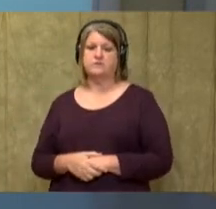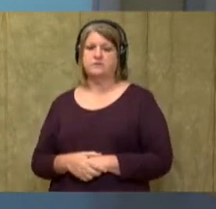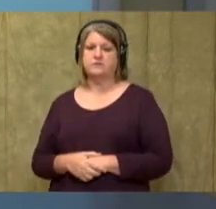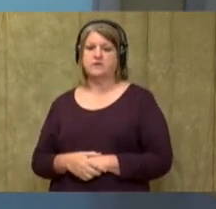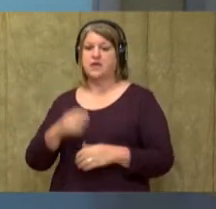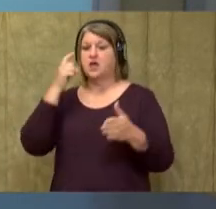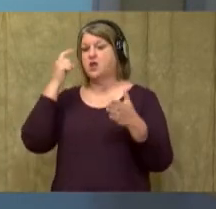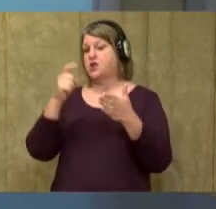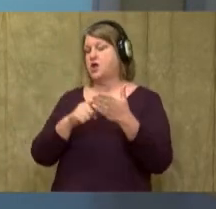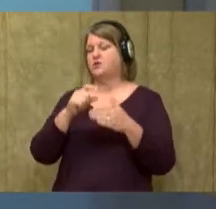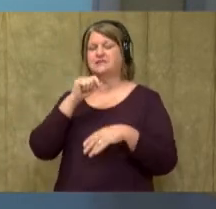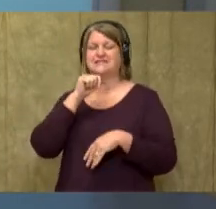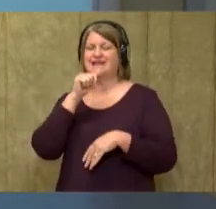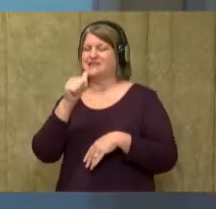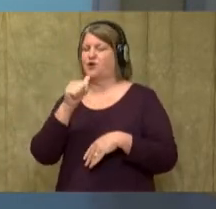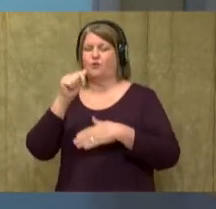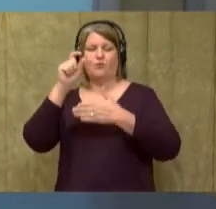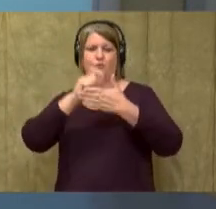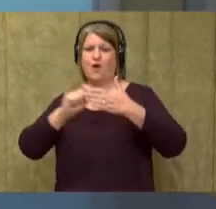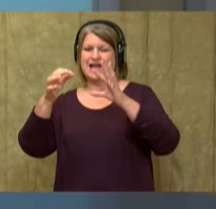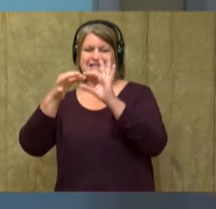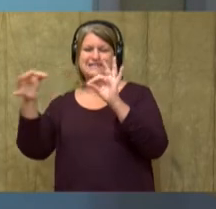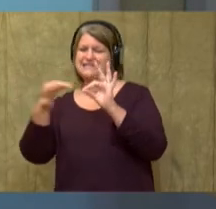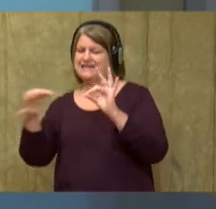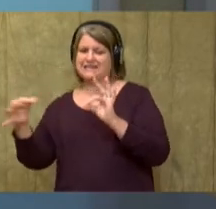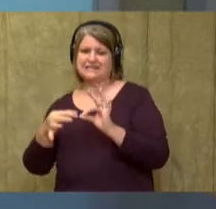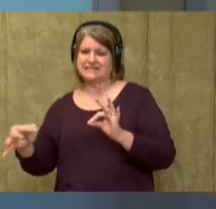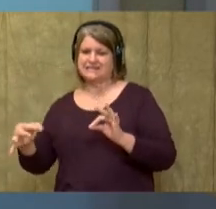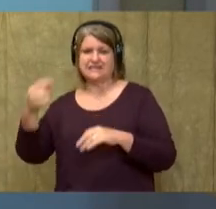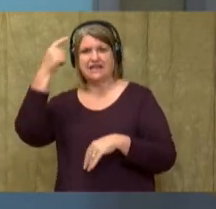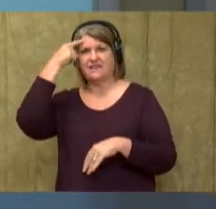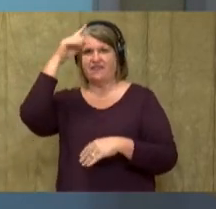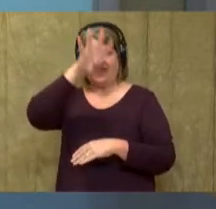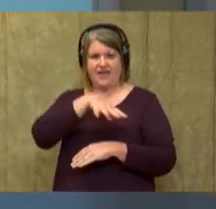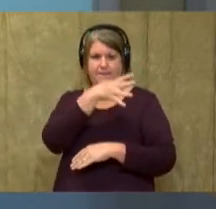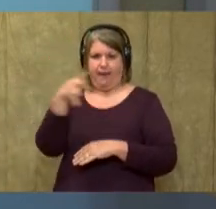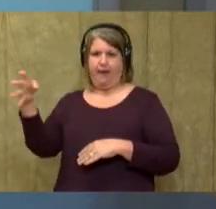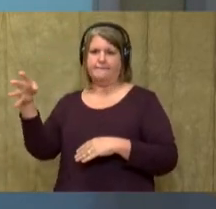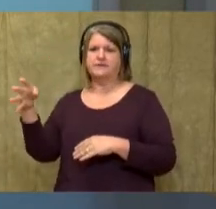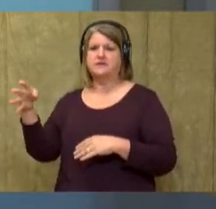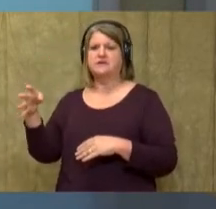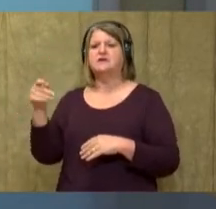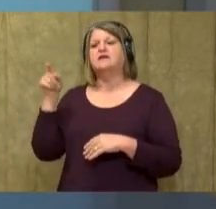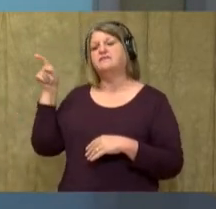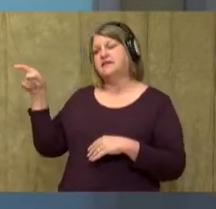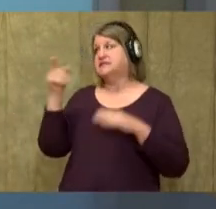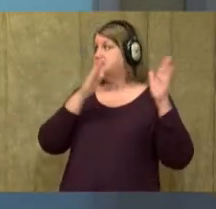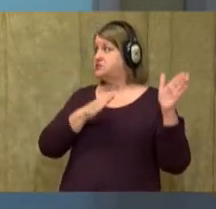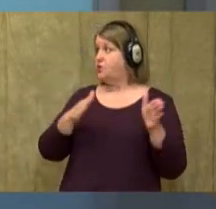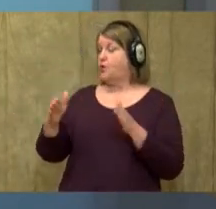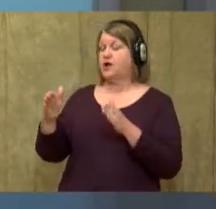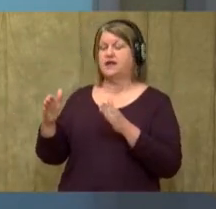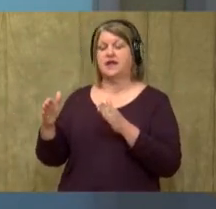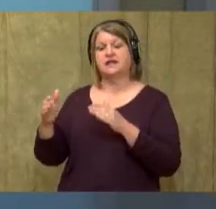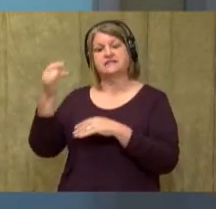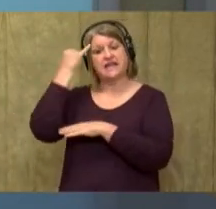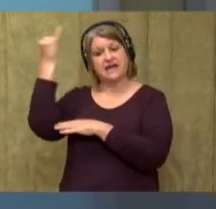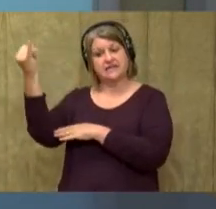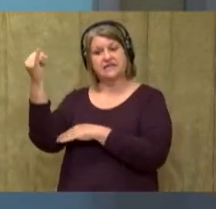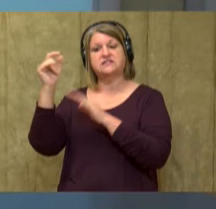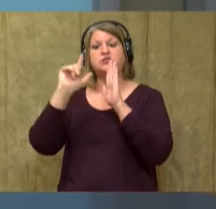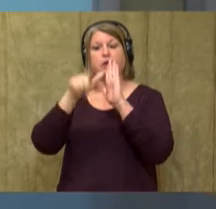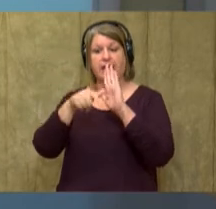Notice that I don't write sentences in my think map. This is just to organize our ideas so that later we can write about it.